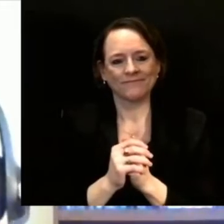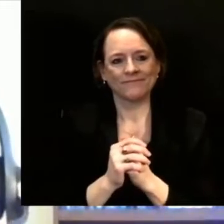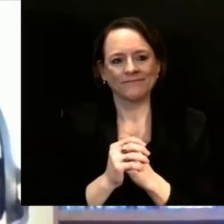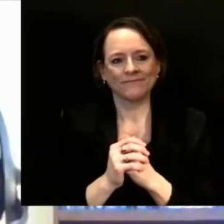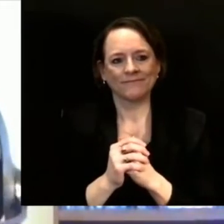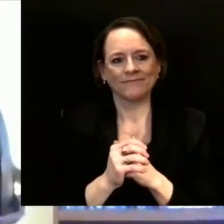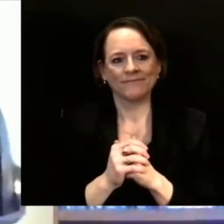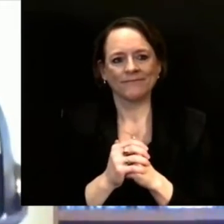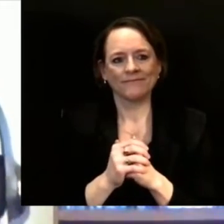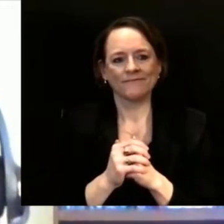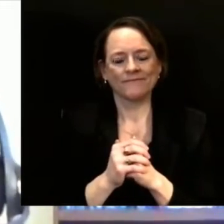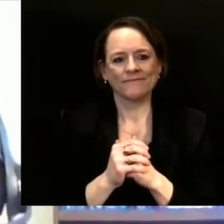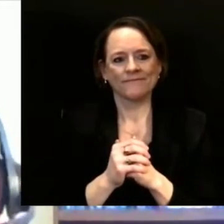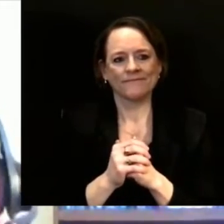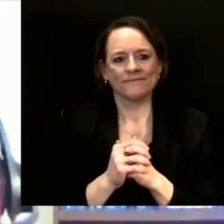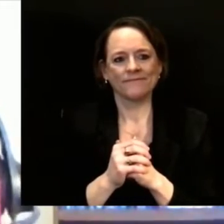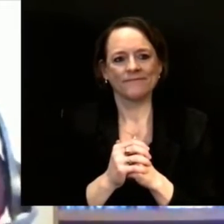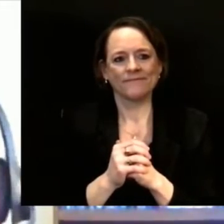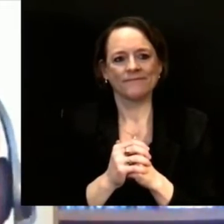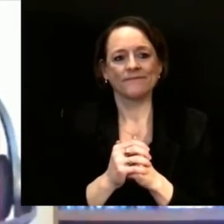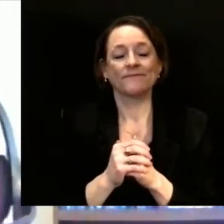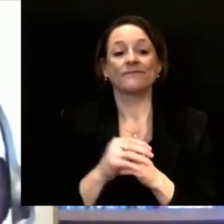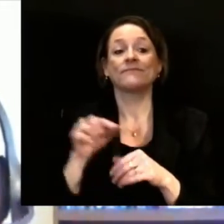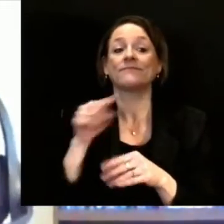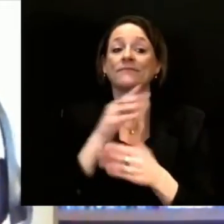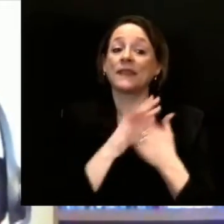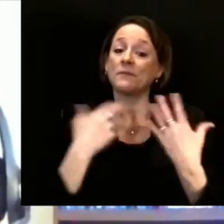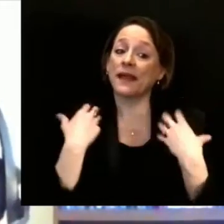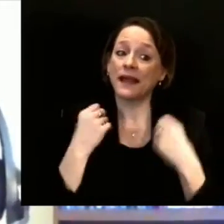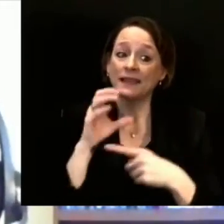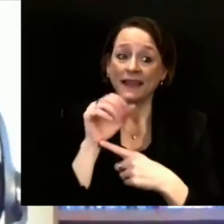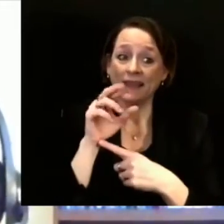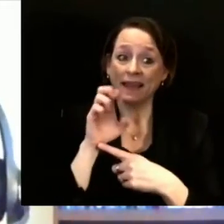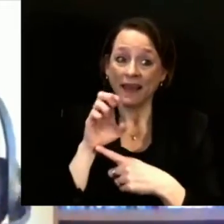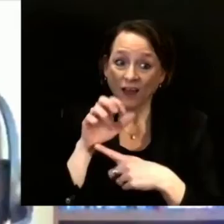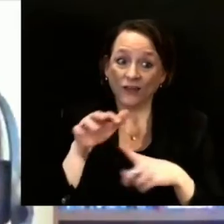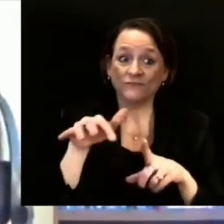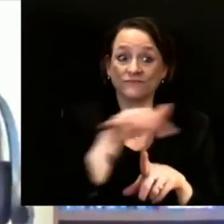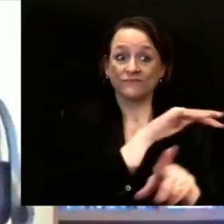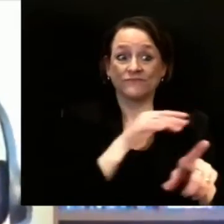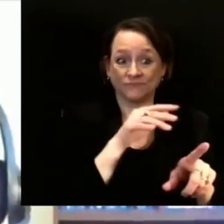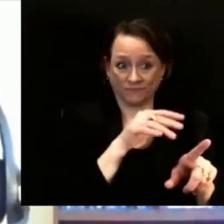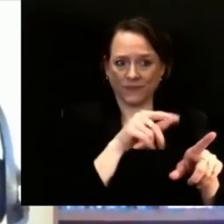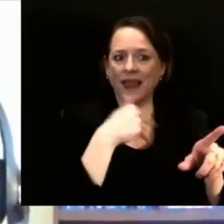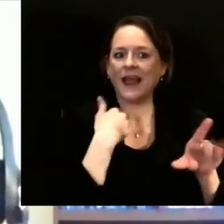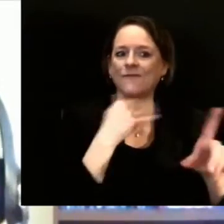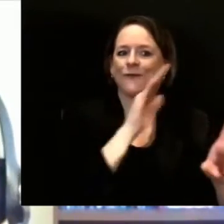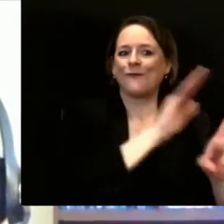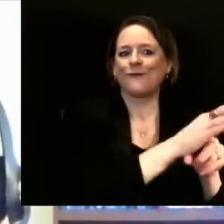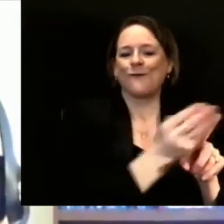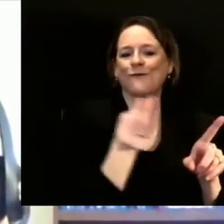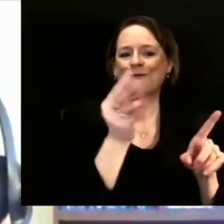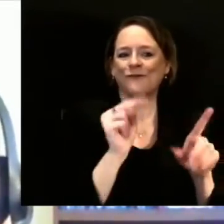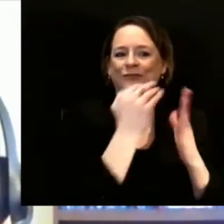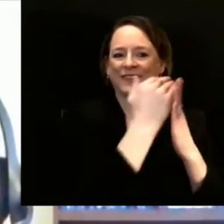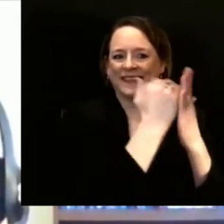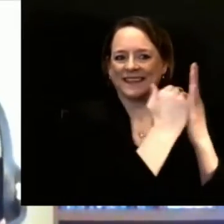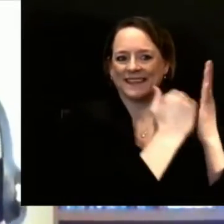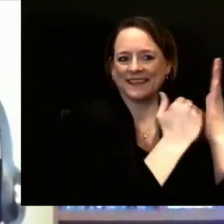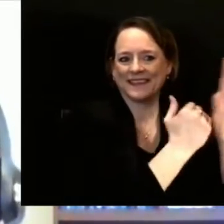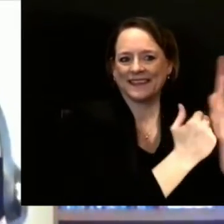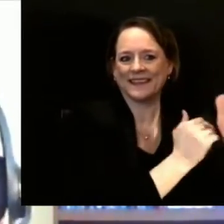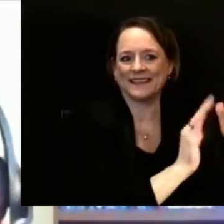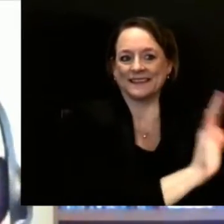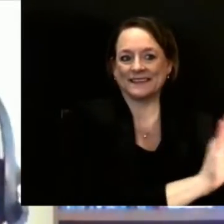in right away, at least knowing they're on the list and they will get a call for an appointment. And so,